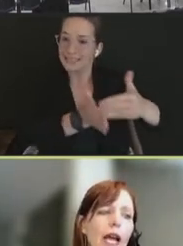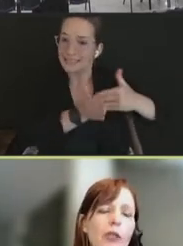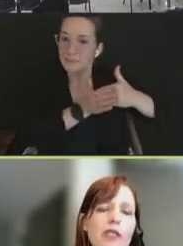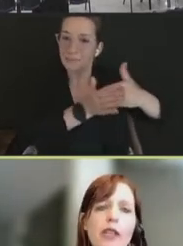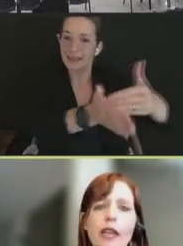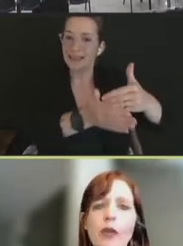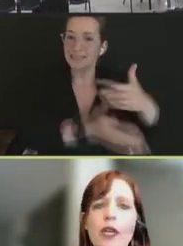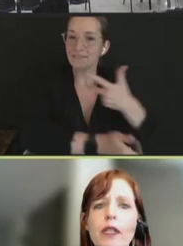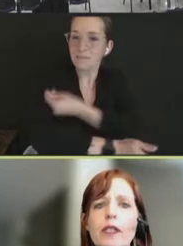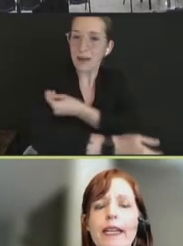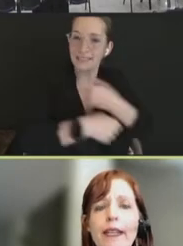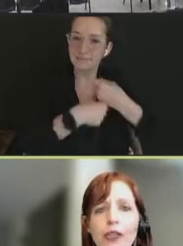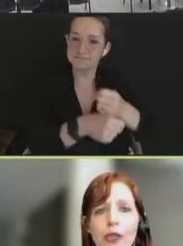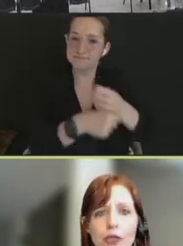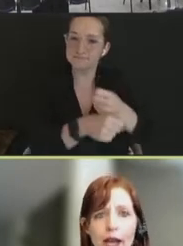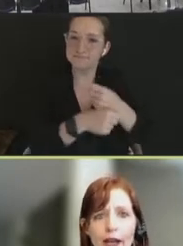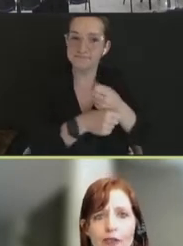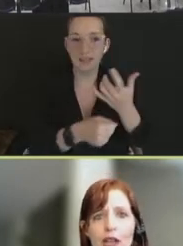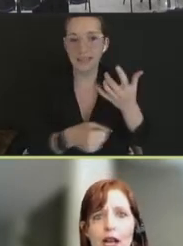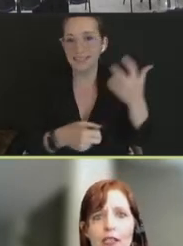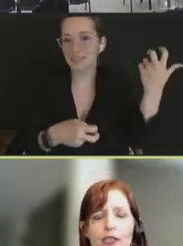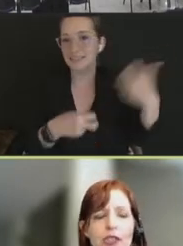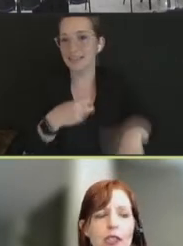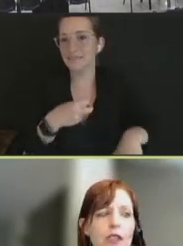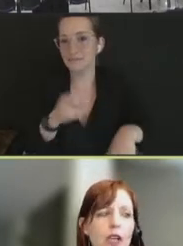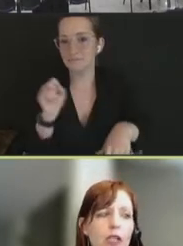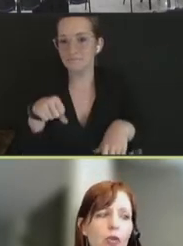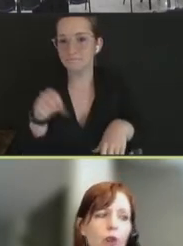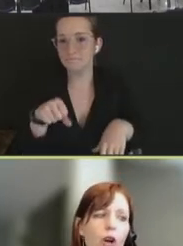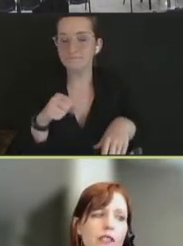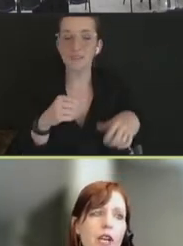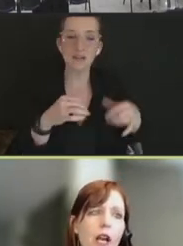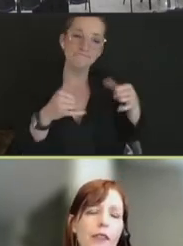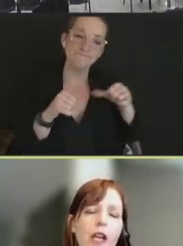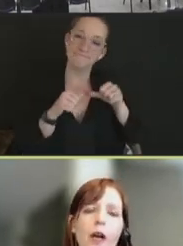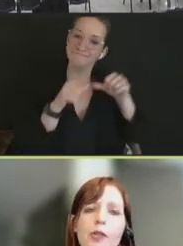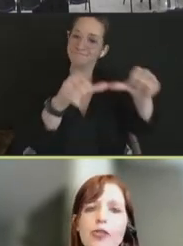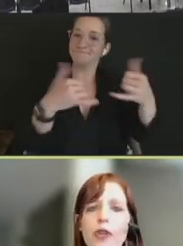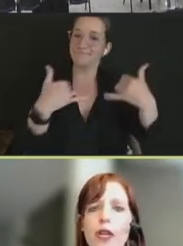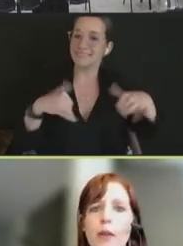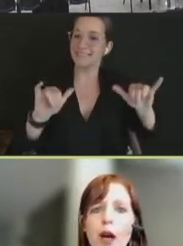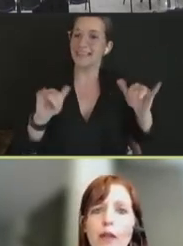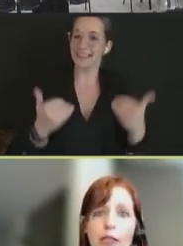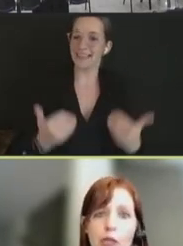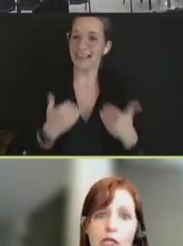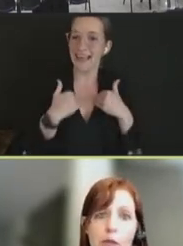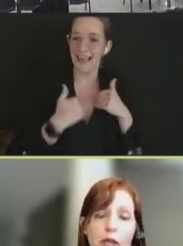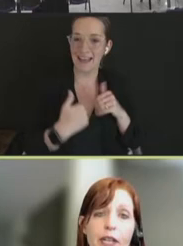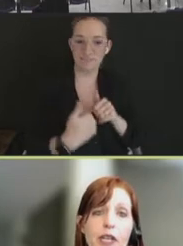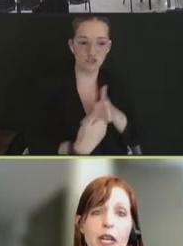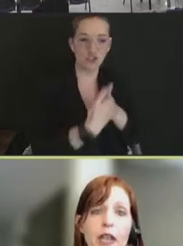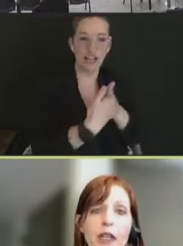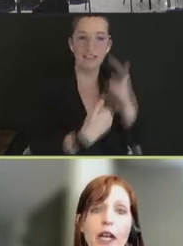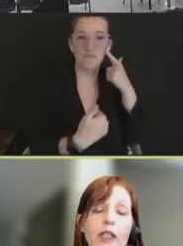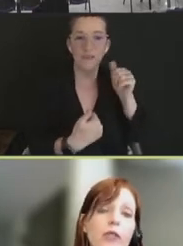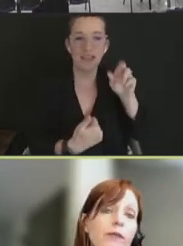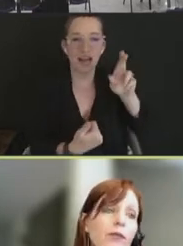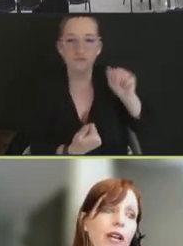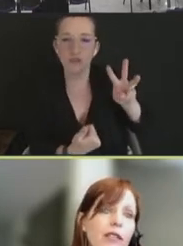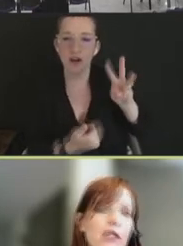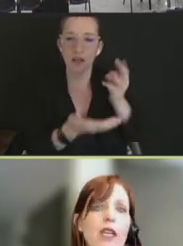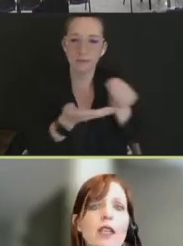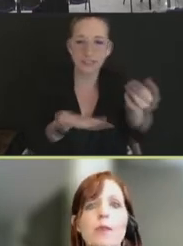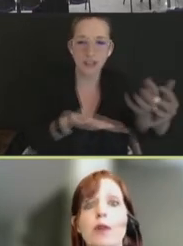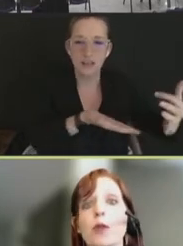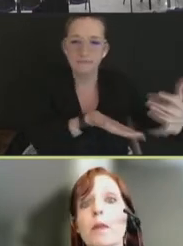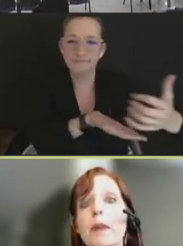And I would say that we continue to have challenges across the upstream of our supply chain, not only for